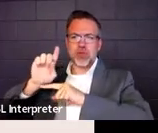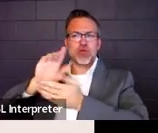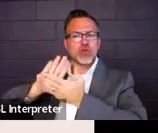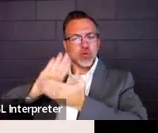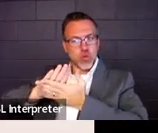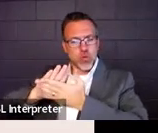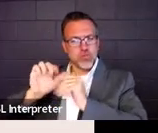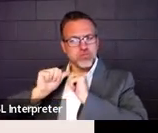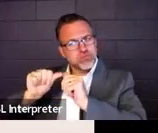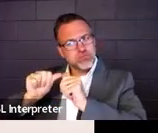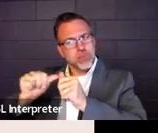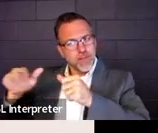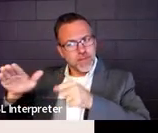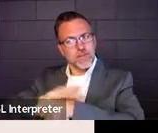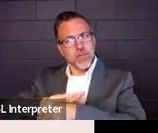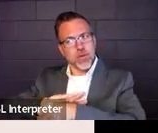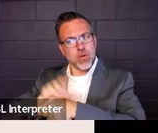day.